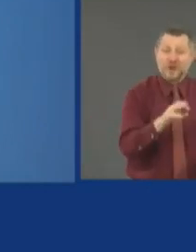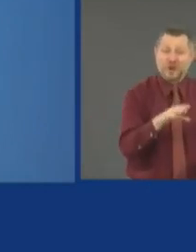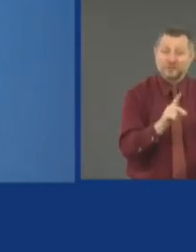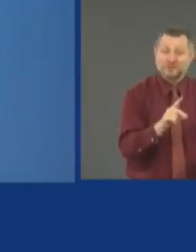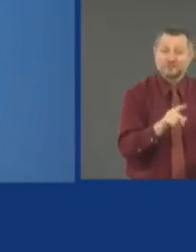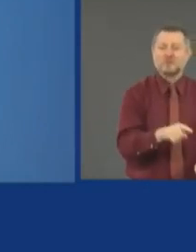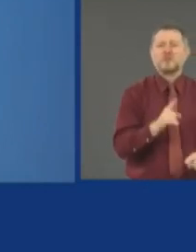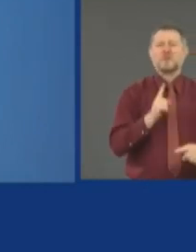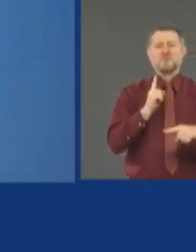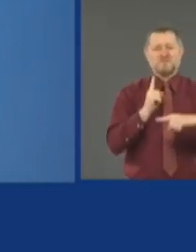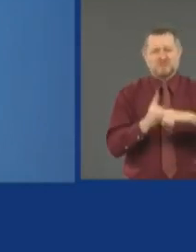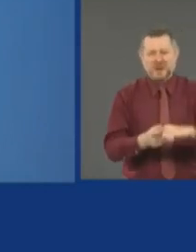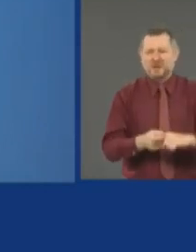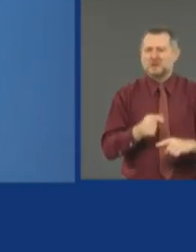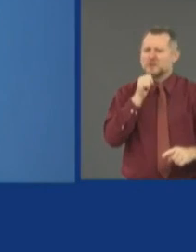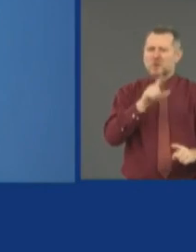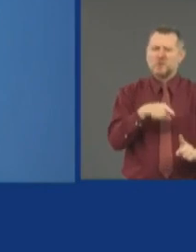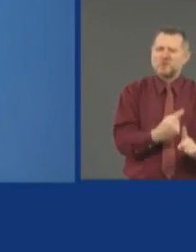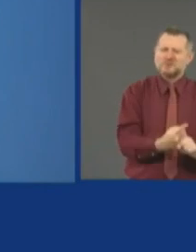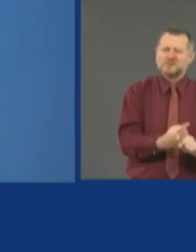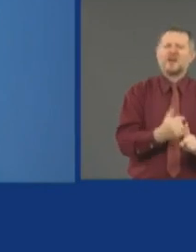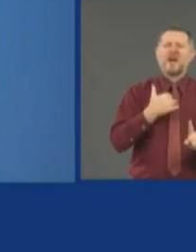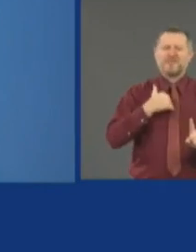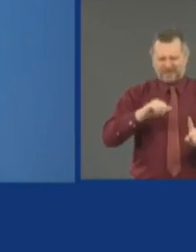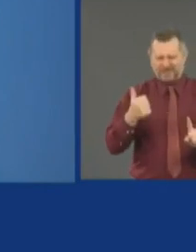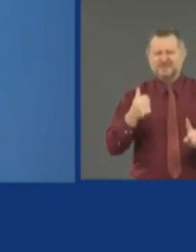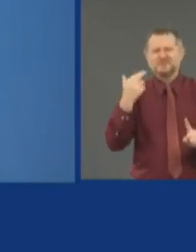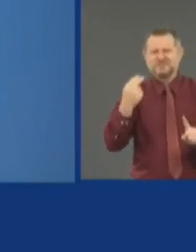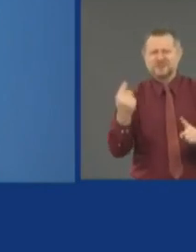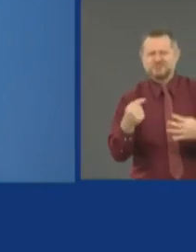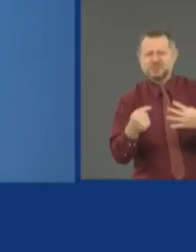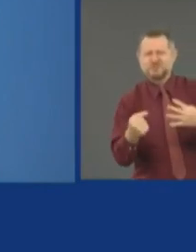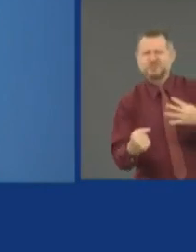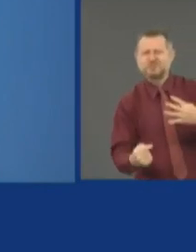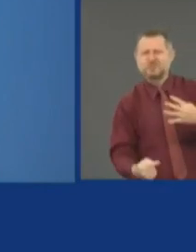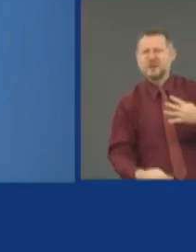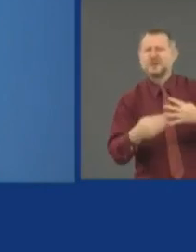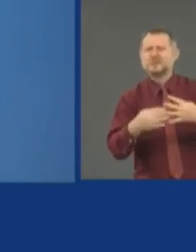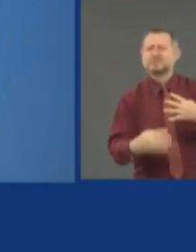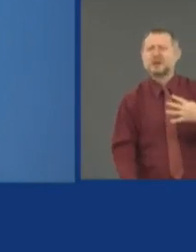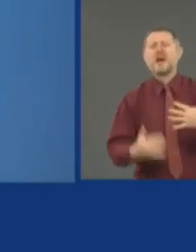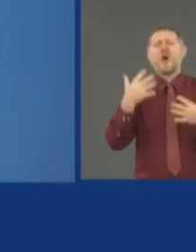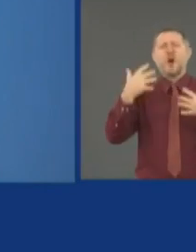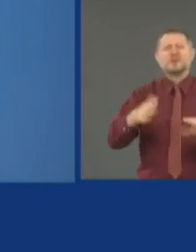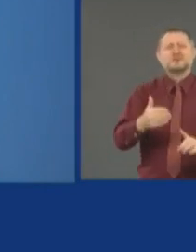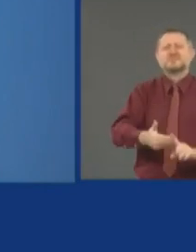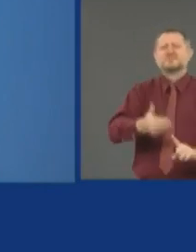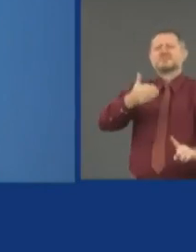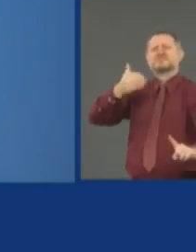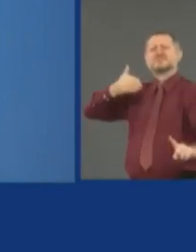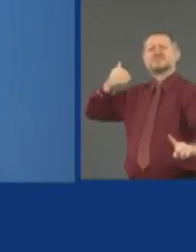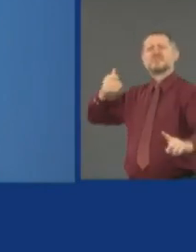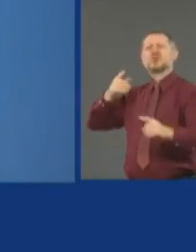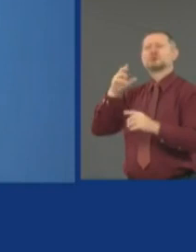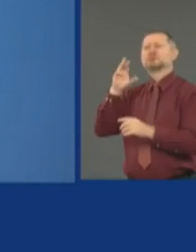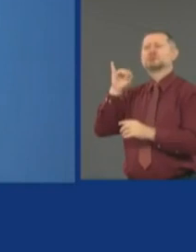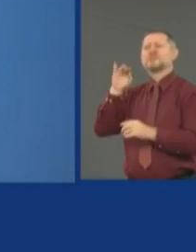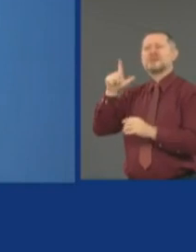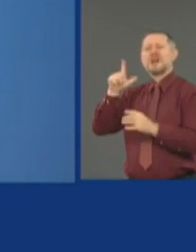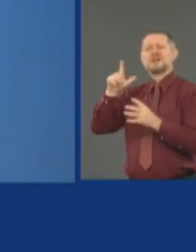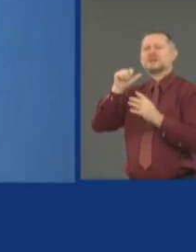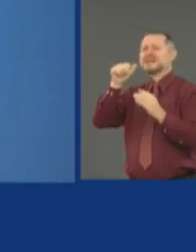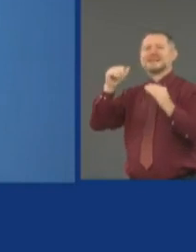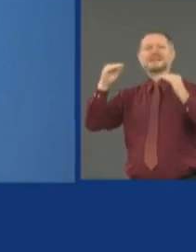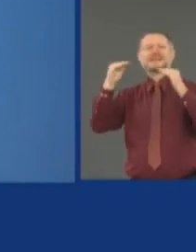string of criminal injustices. It is a